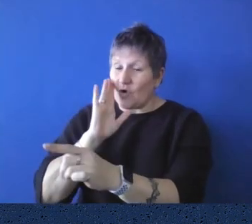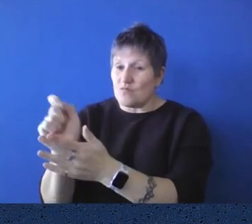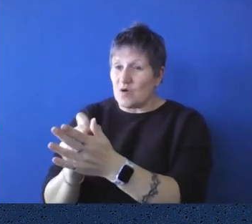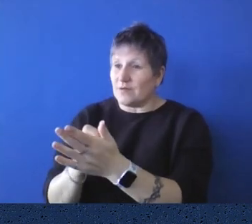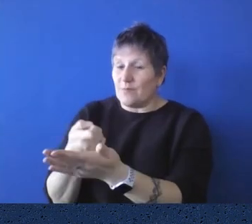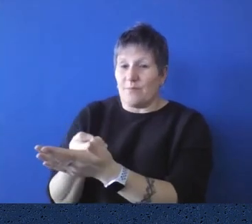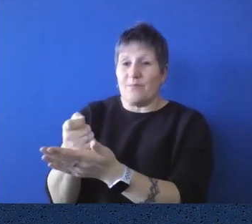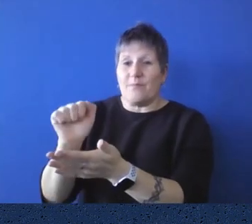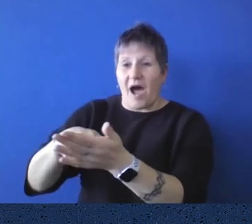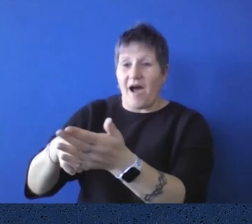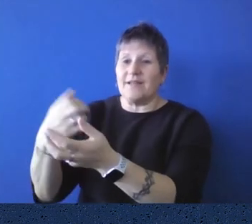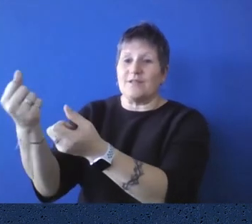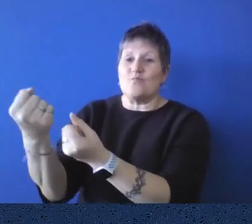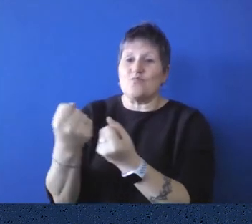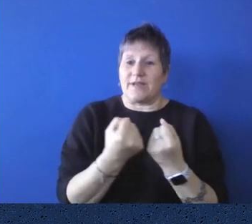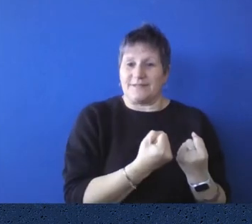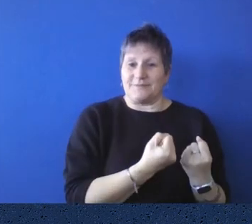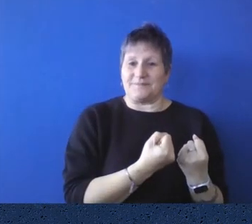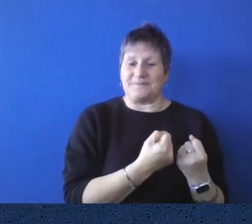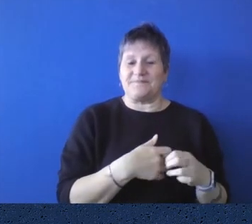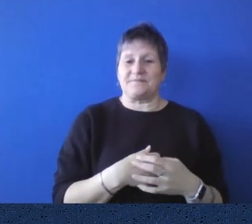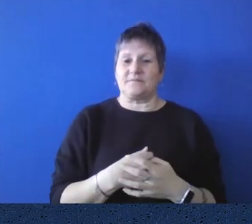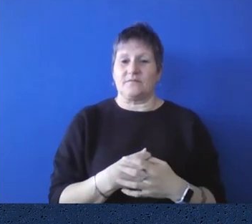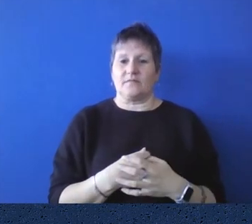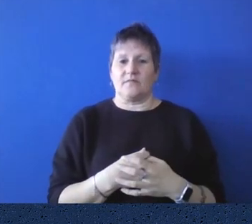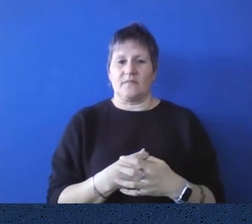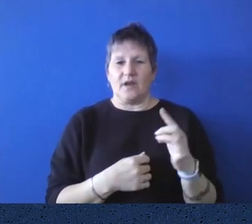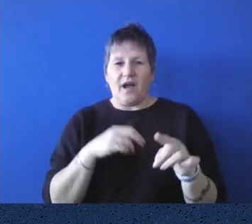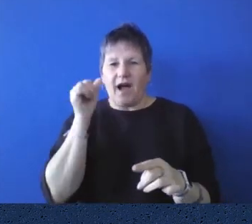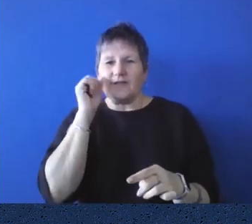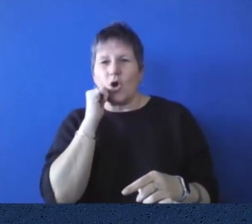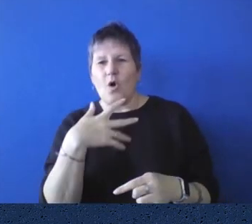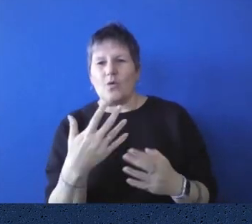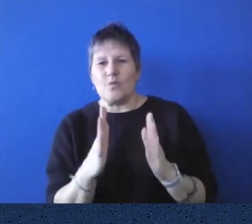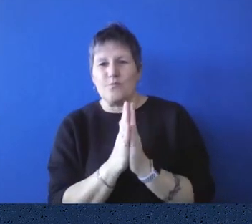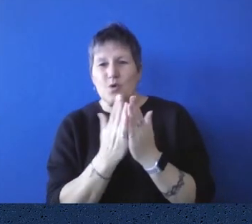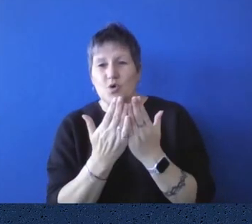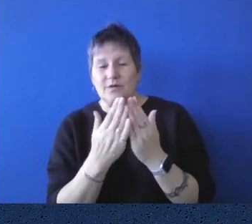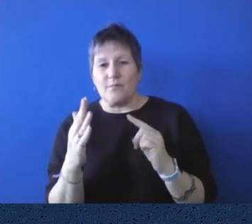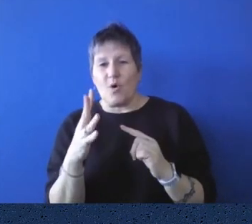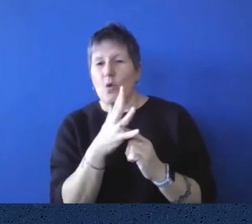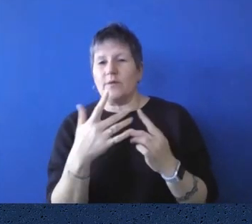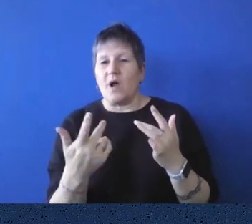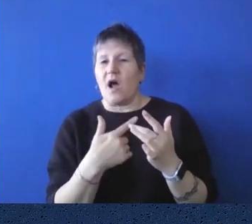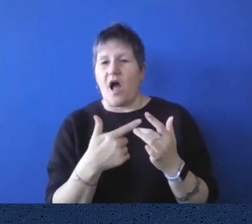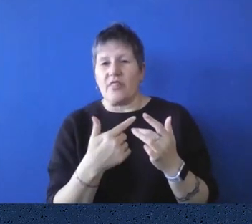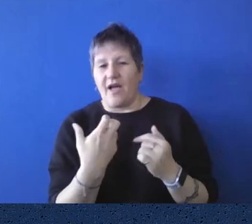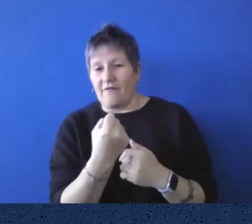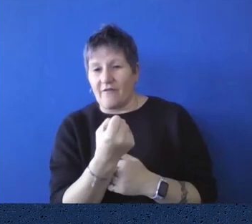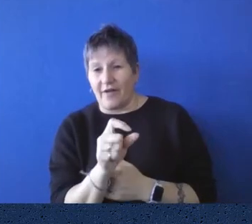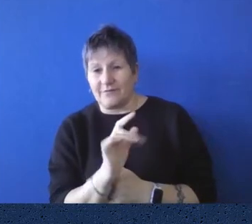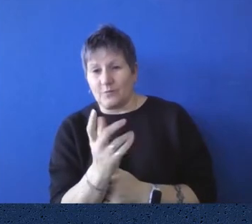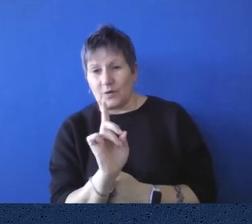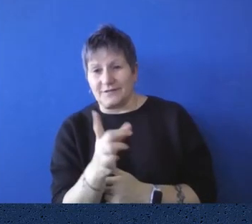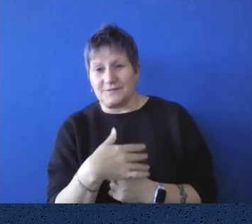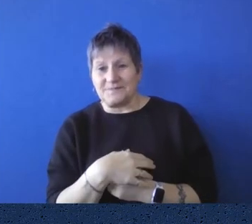Strutt and brought it back with him. And it's not just books, of course, you've brought some other things in from the collection. I have some of the other,